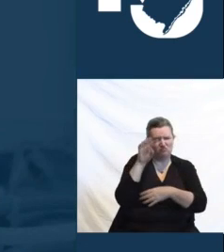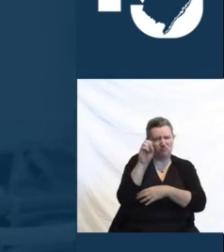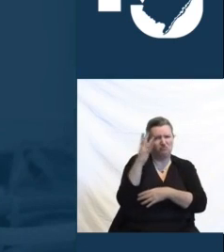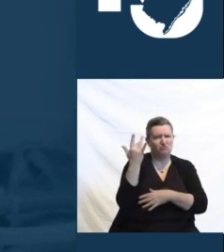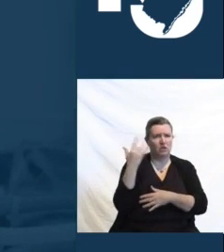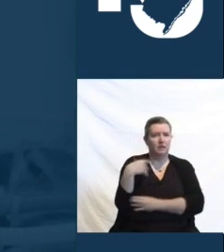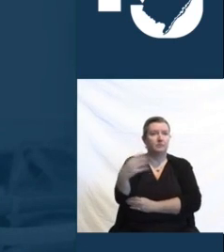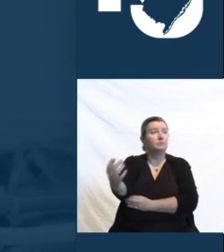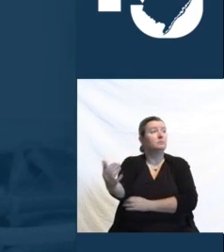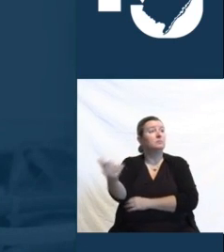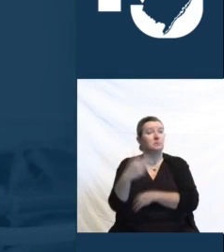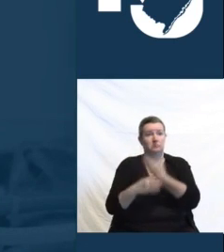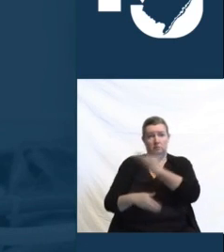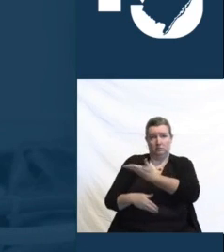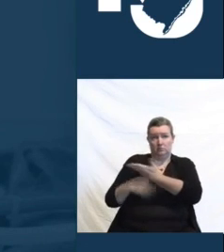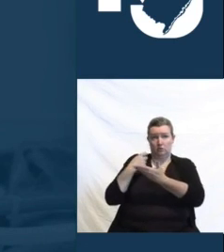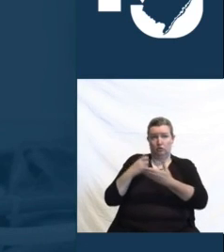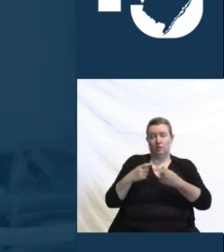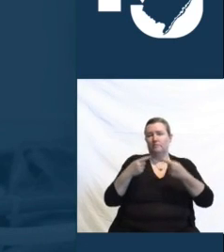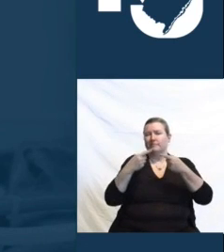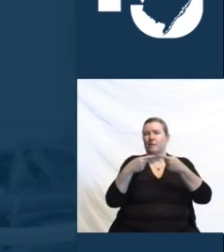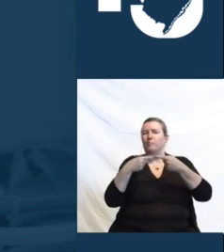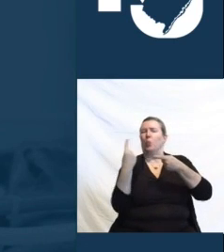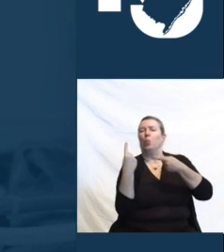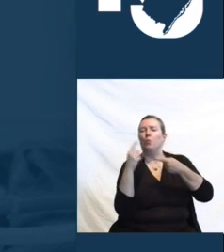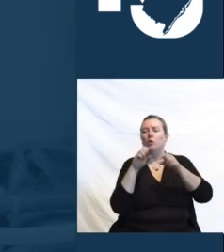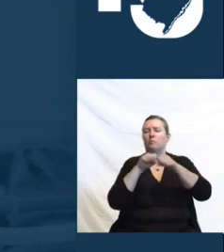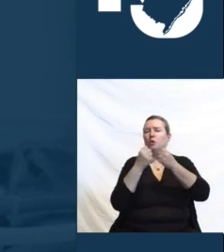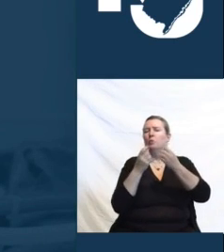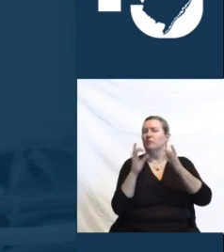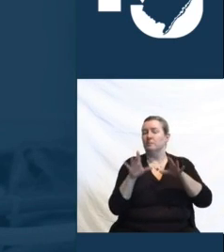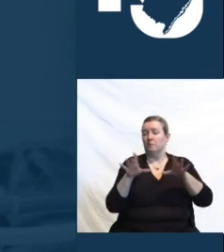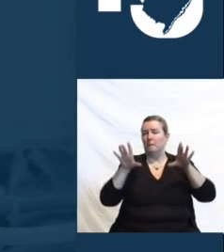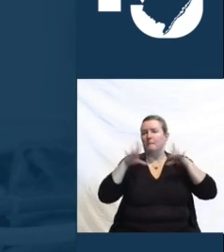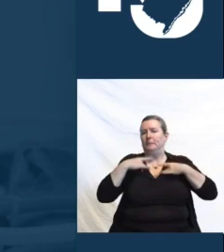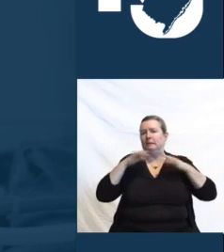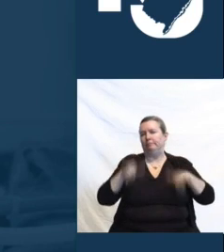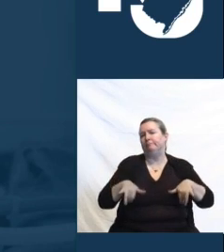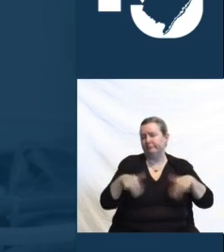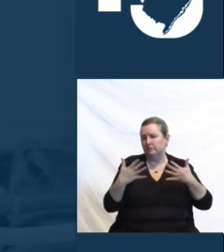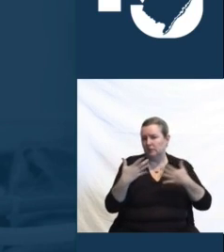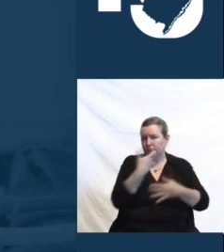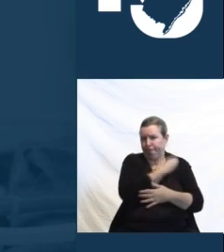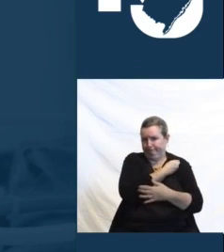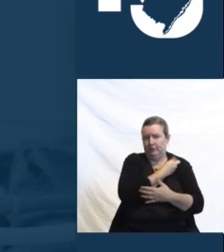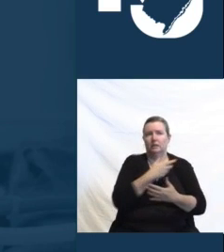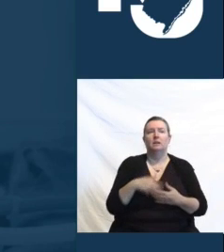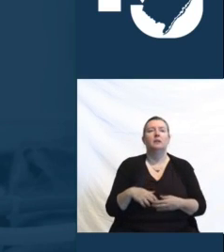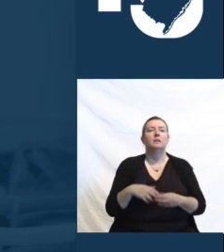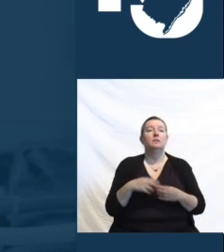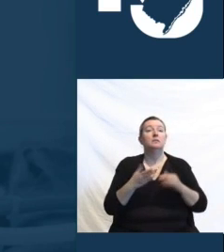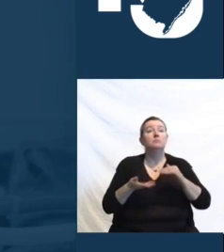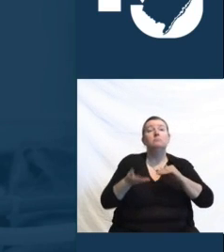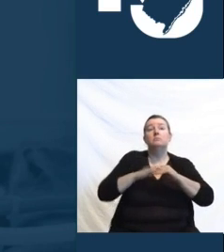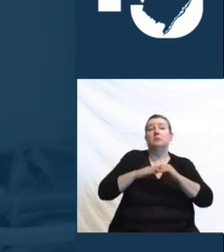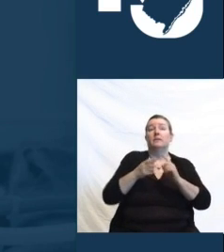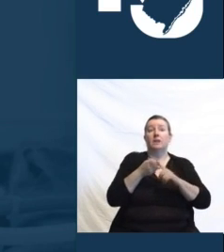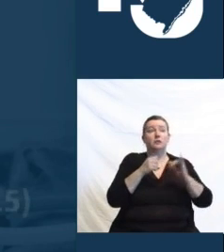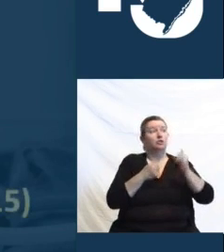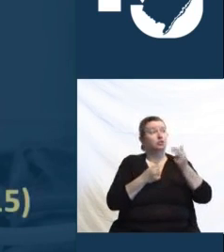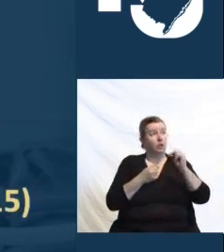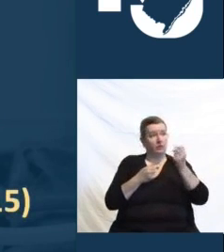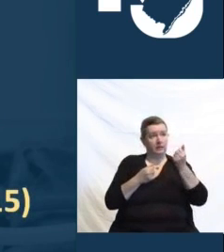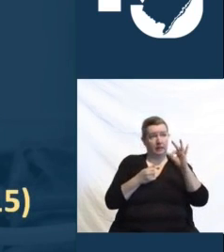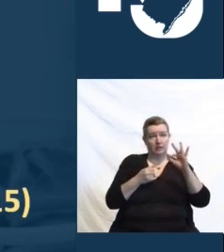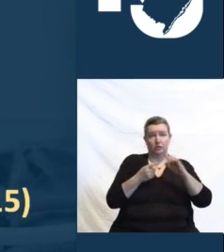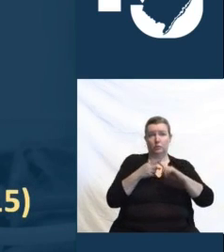breakthrough case numbers, both in the aggregate, which is first up, that's from January 19th through November 8th, and then if